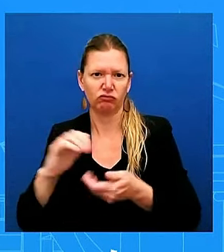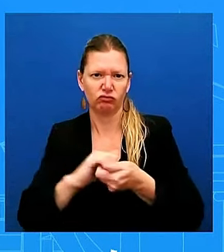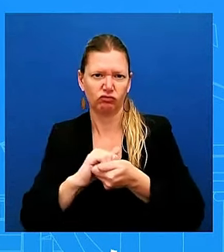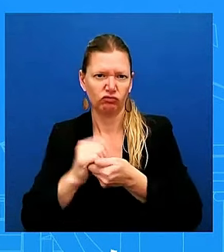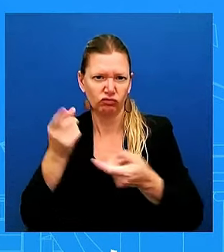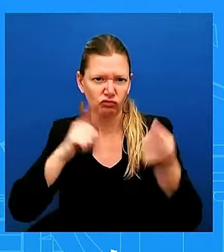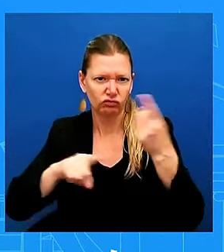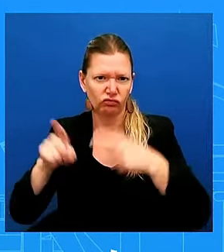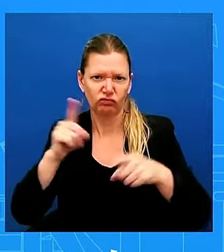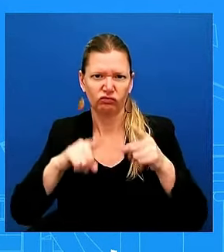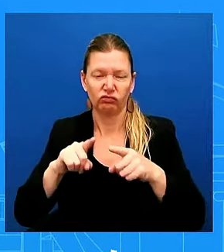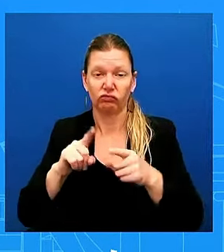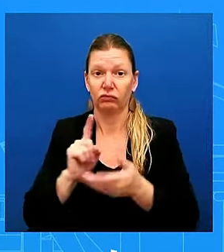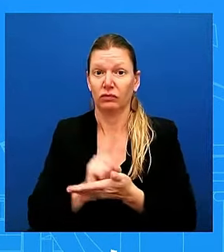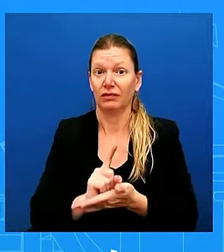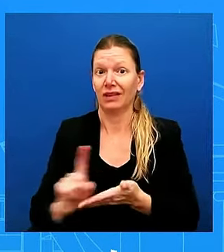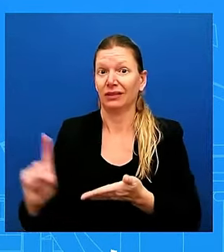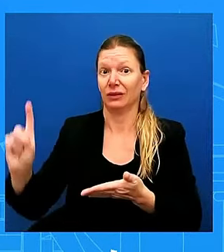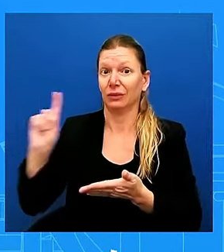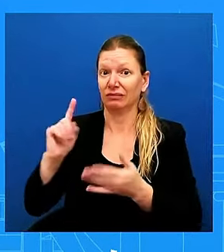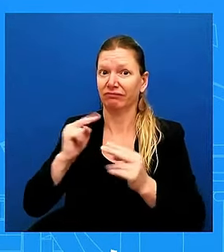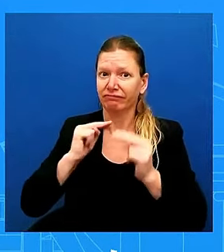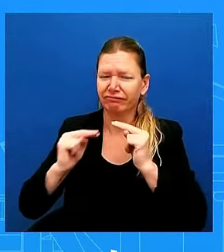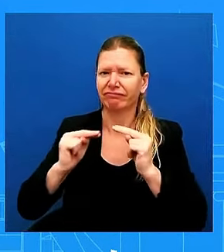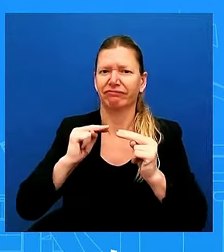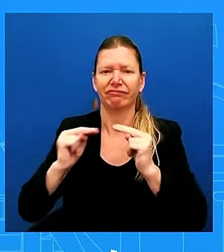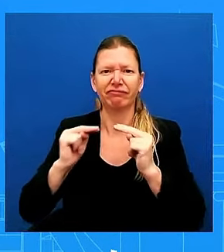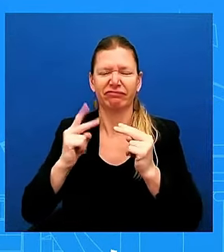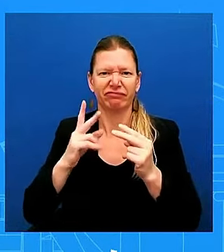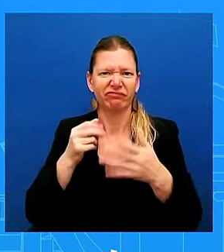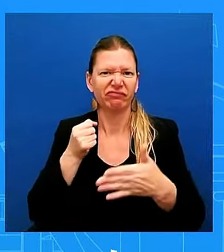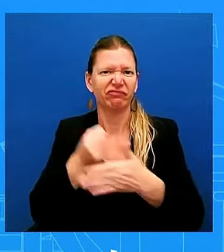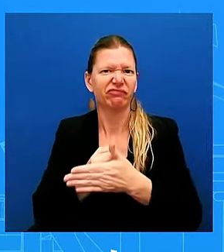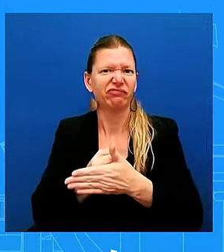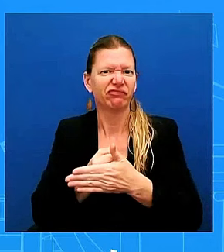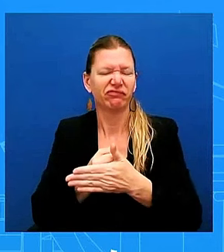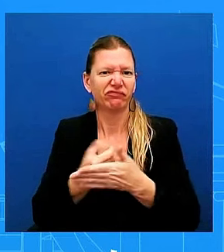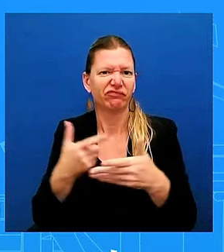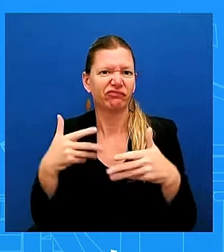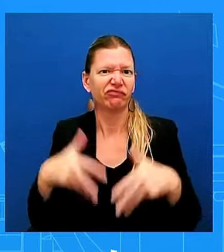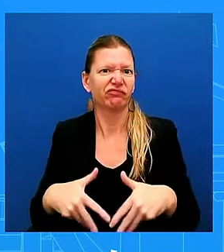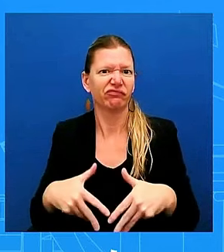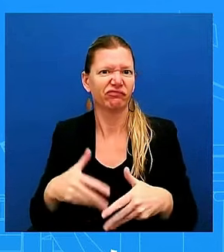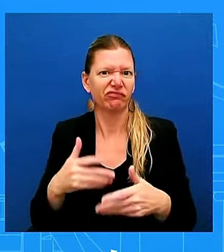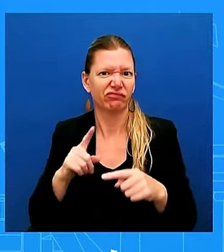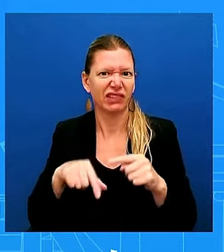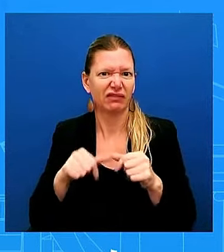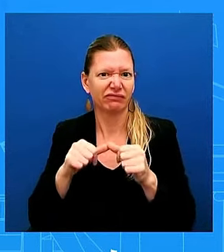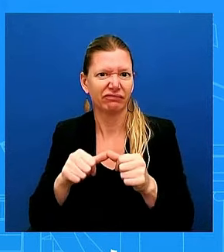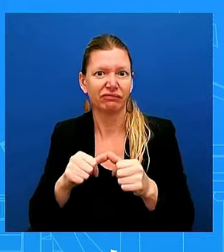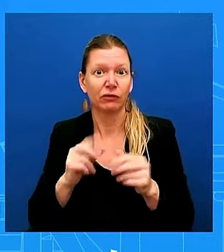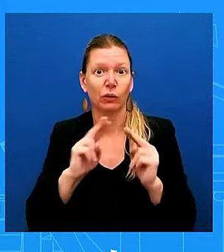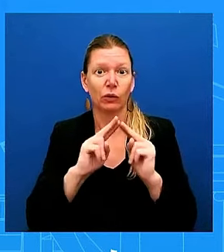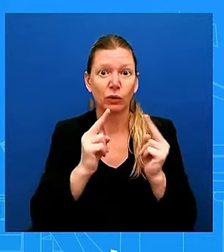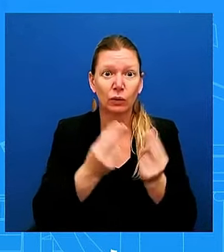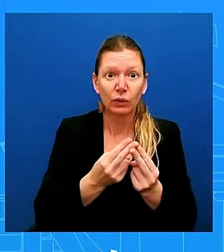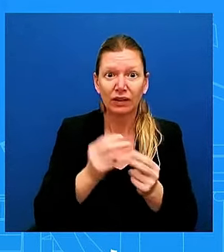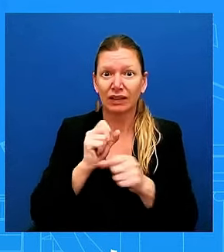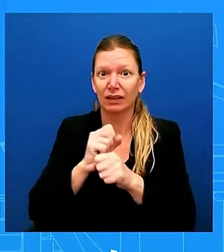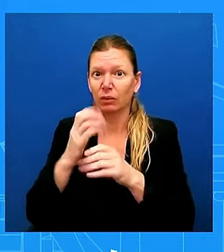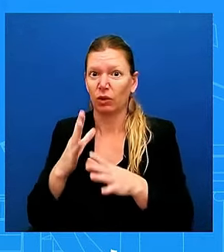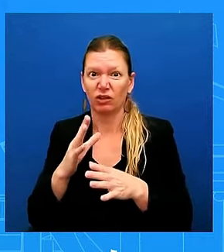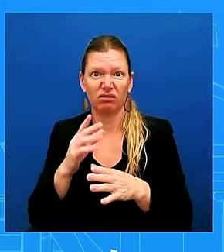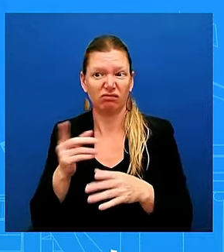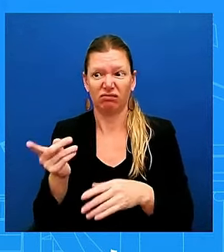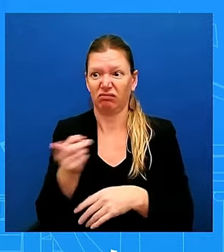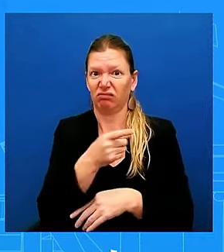The union and employers had not spoken to each other for months. The last time a wage offer had been put on the